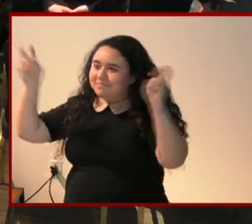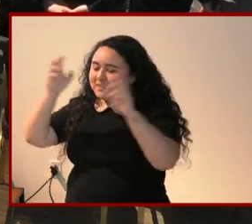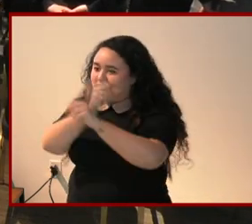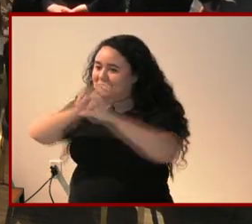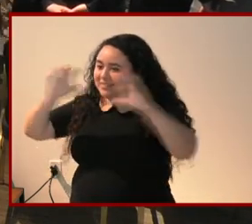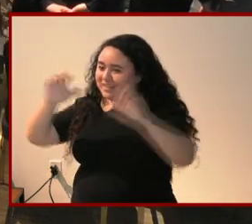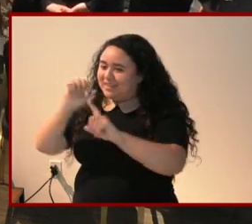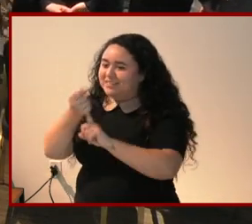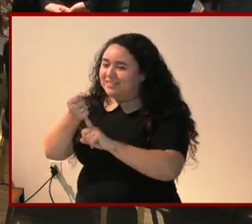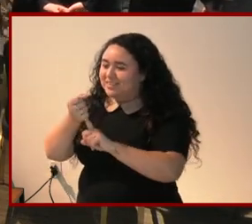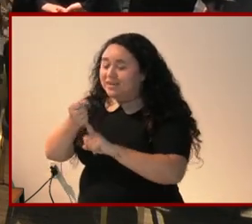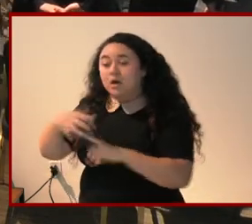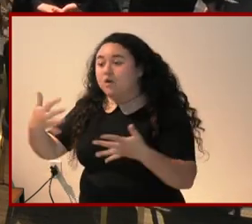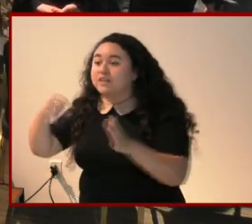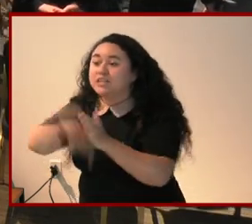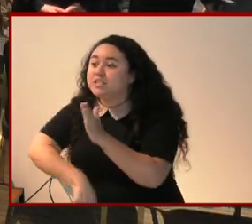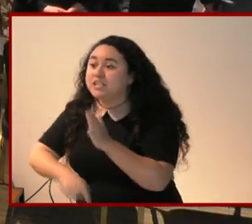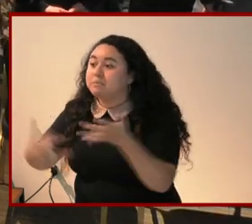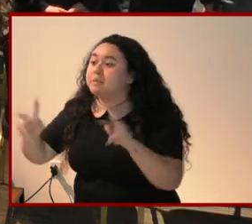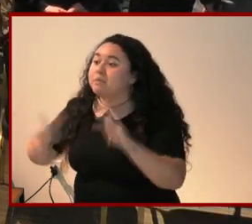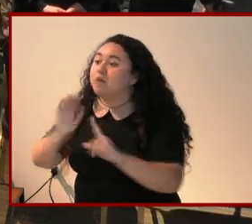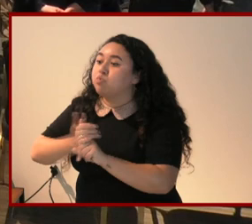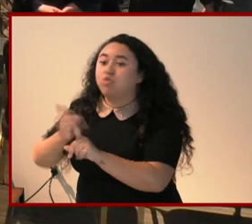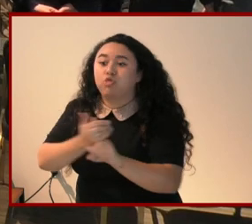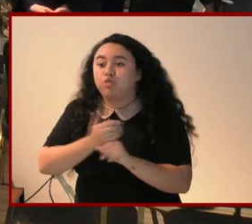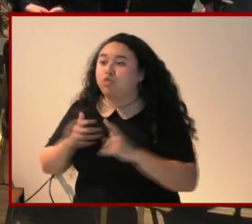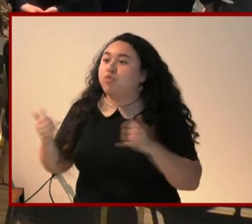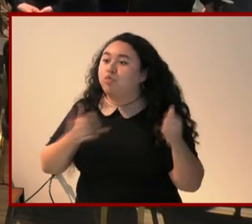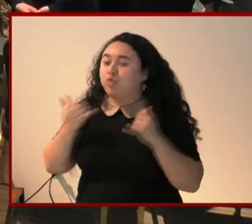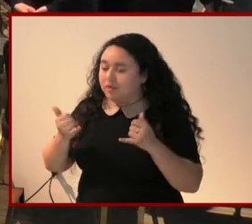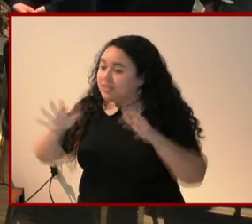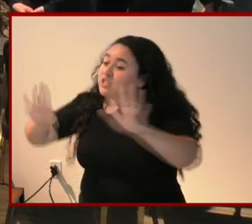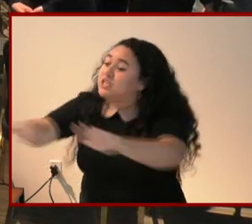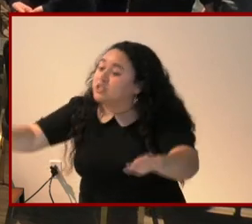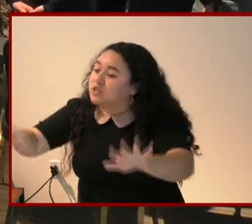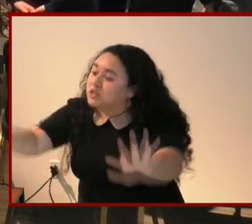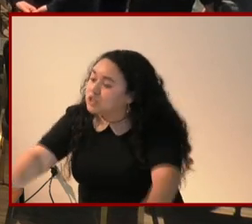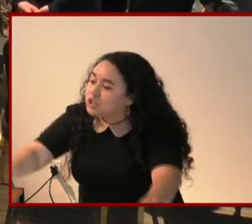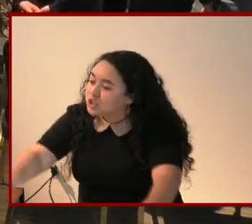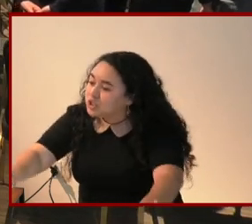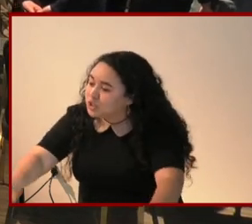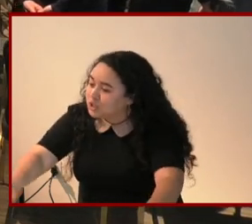Oh, we're deep. We're already so deep. Okay. Children. Children.